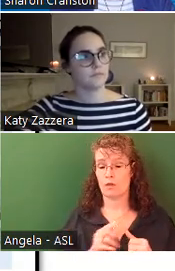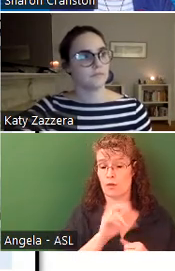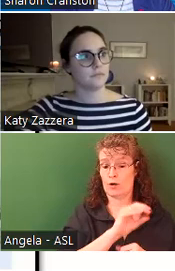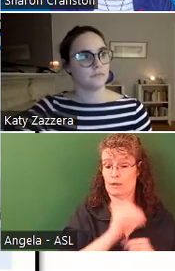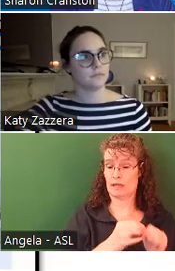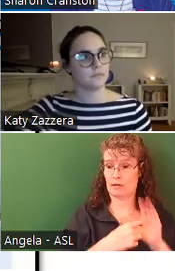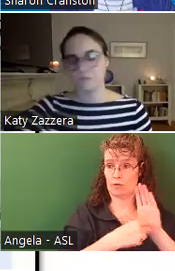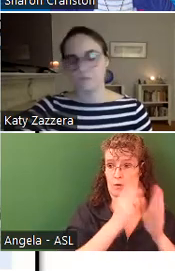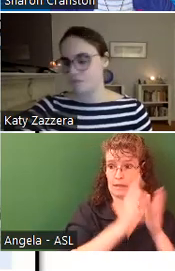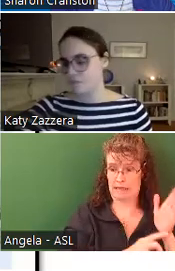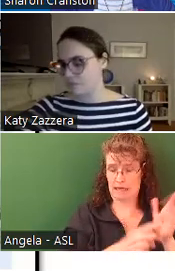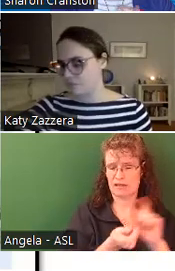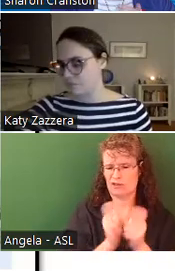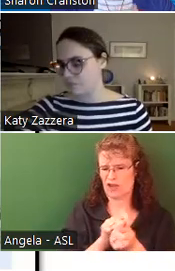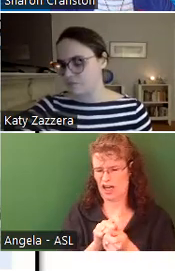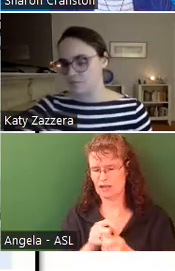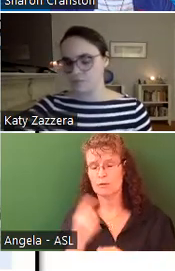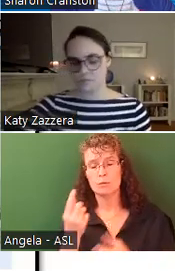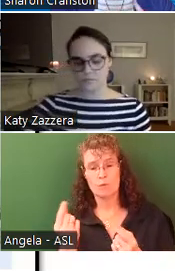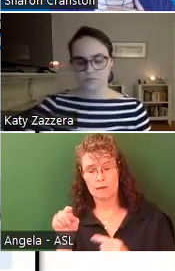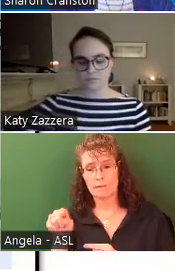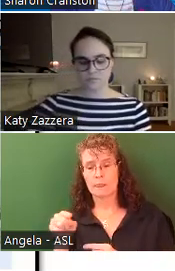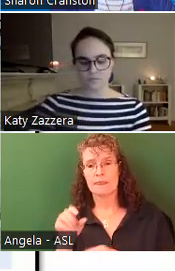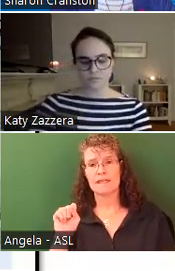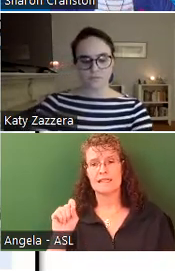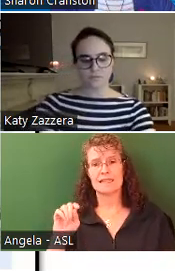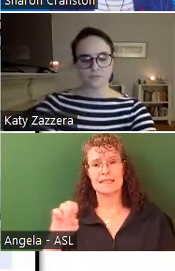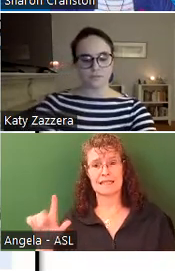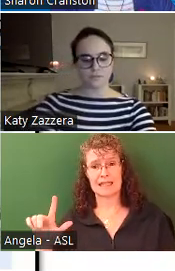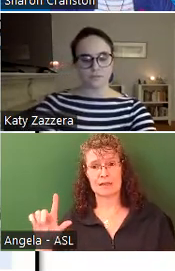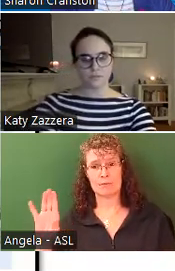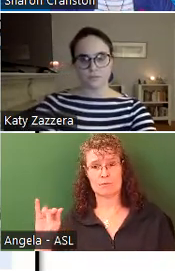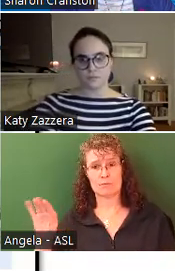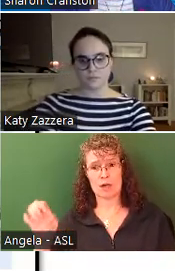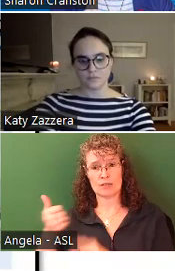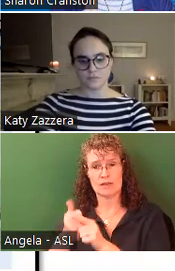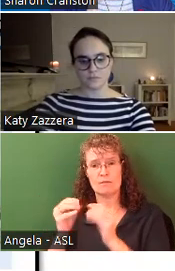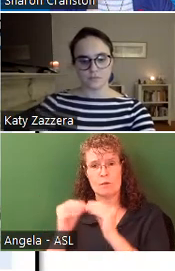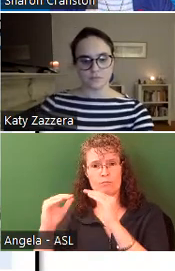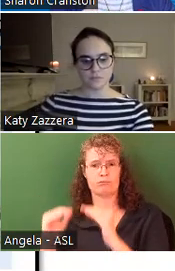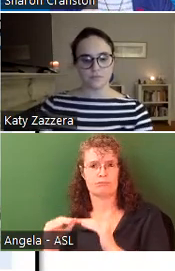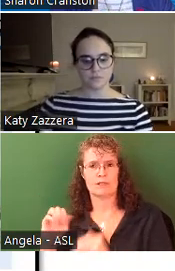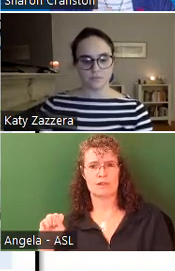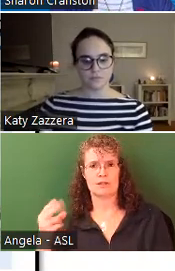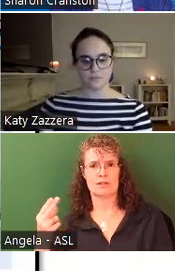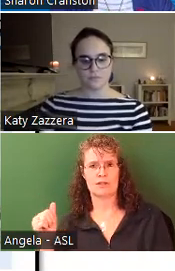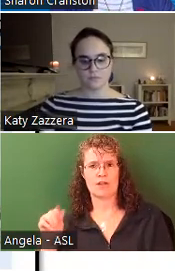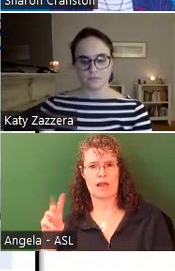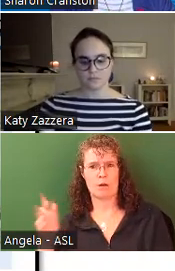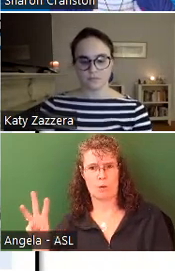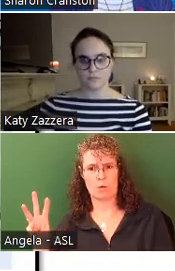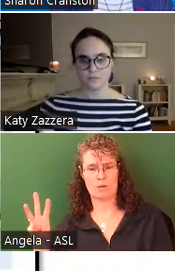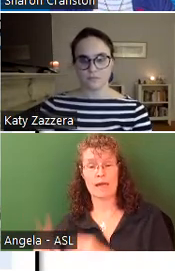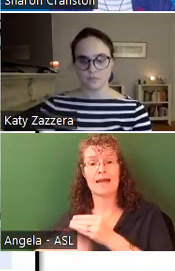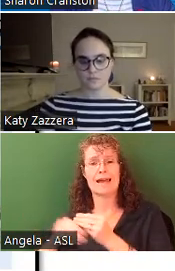is we have made the steel barge shallower and added a two foot aluminum decking